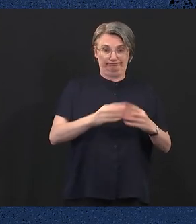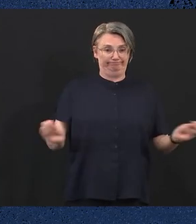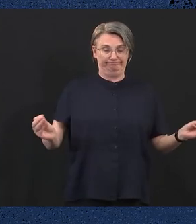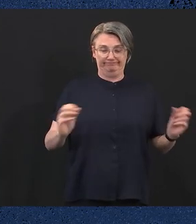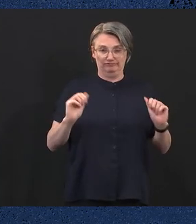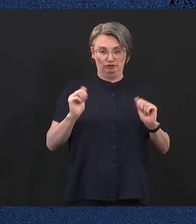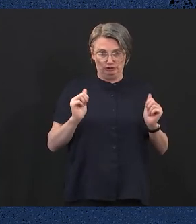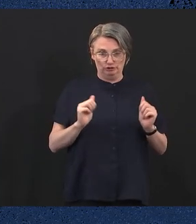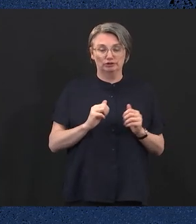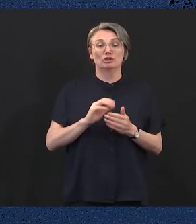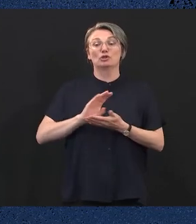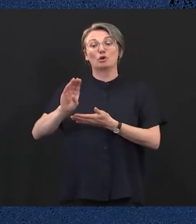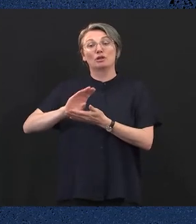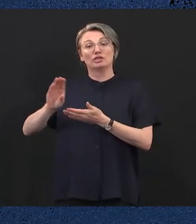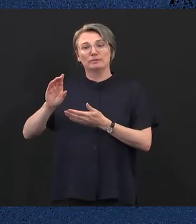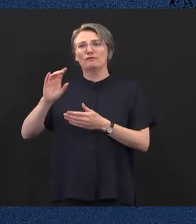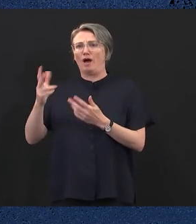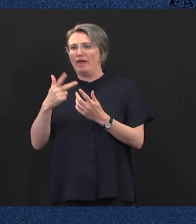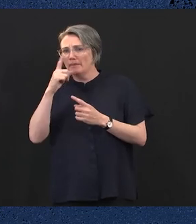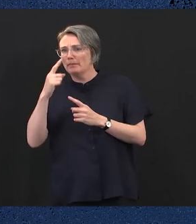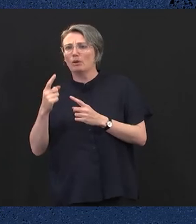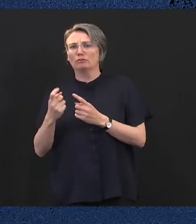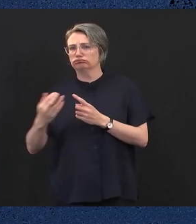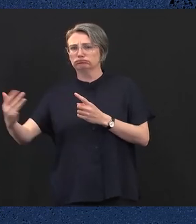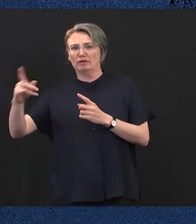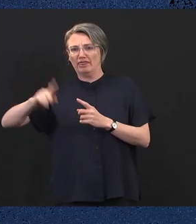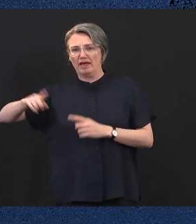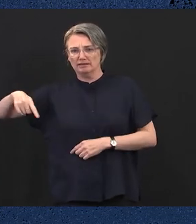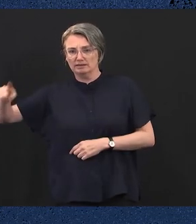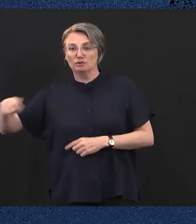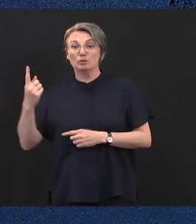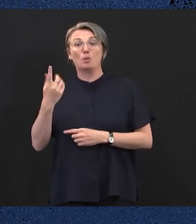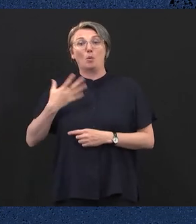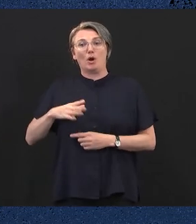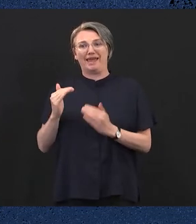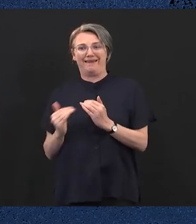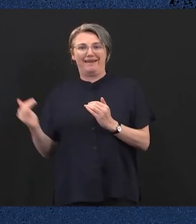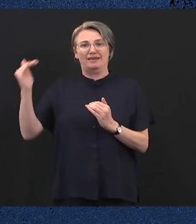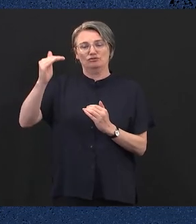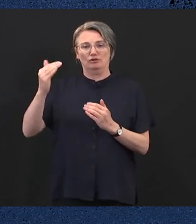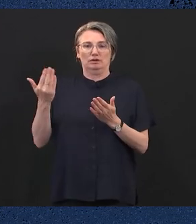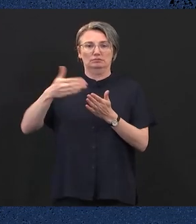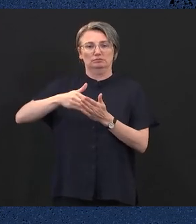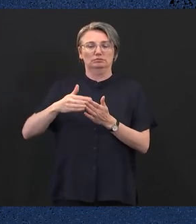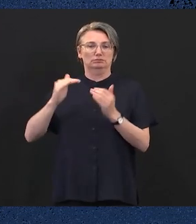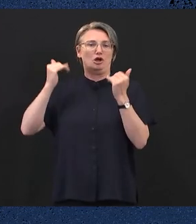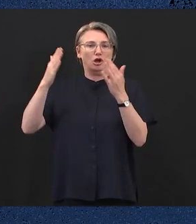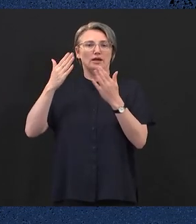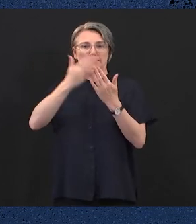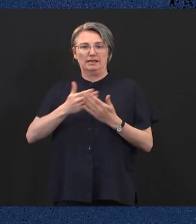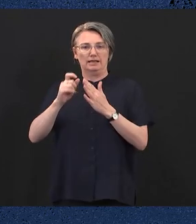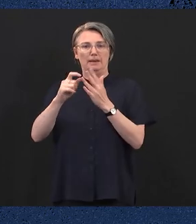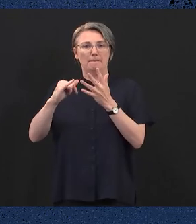scholarships will be available for thousands more who complete postgraduate studies in areas of need including intensive